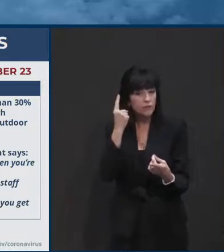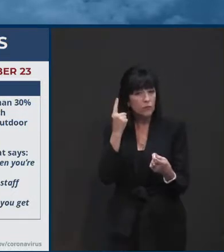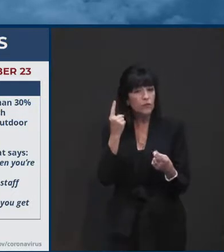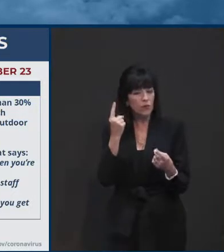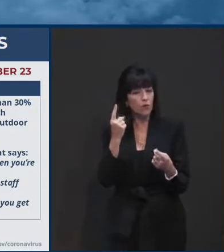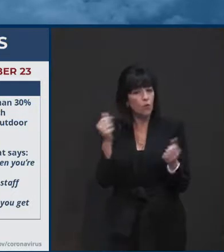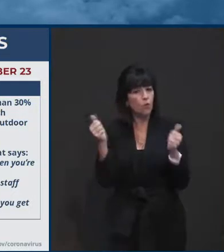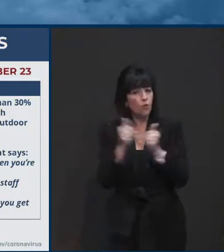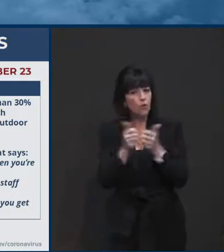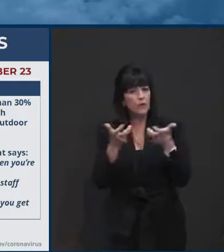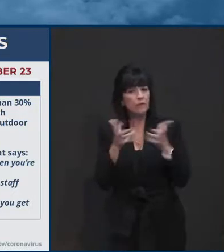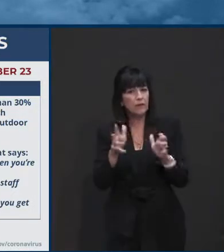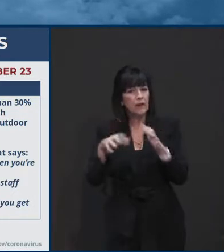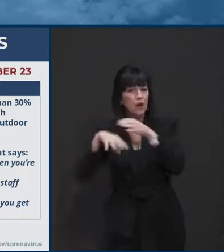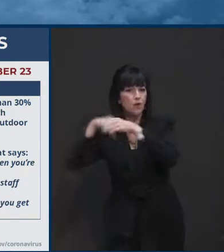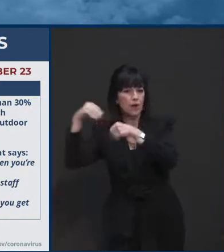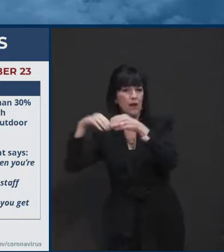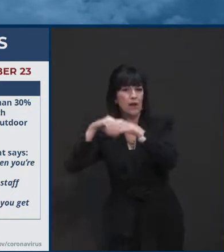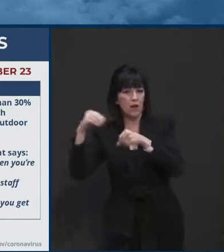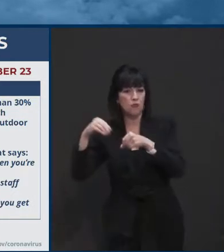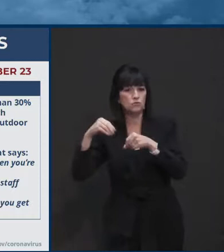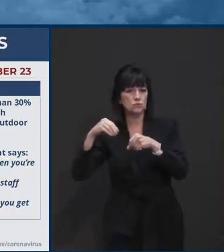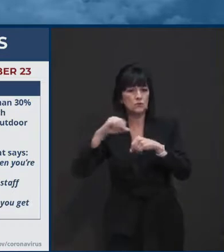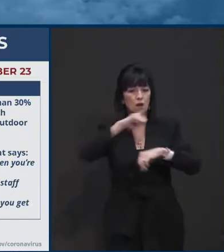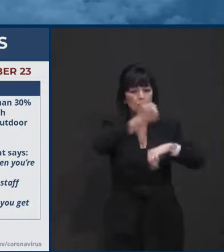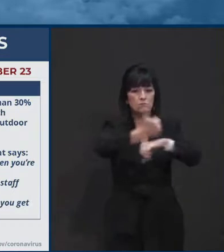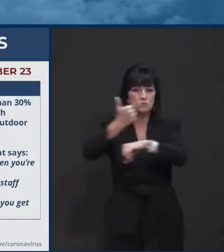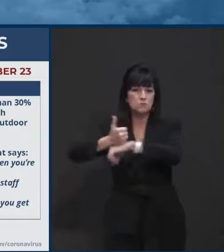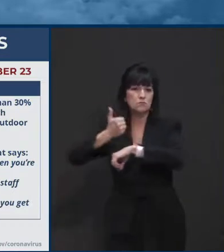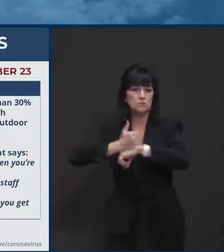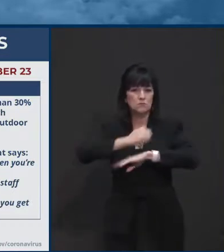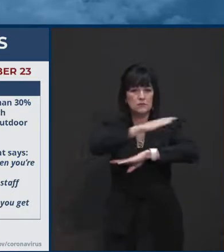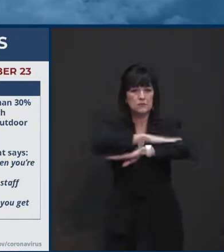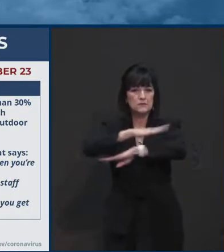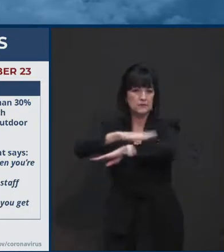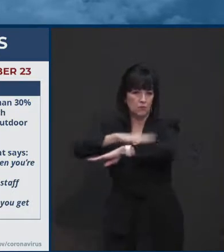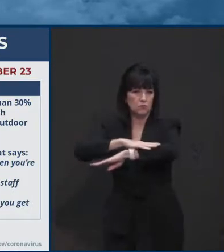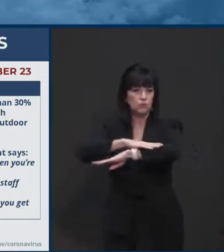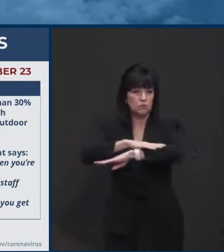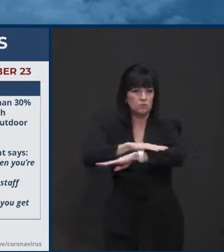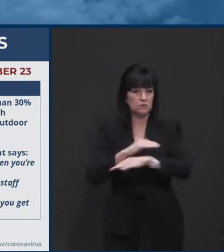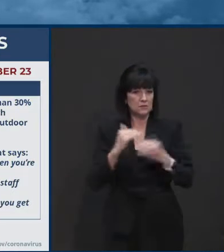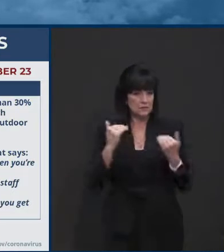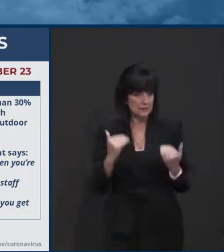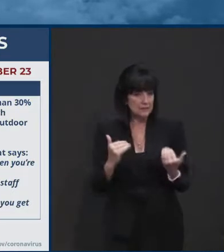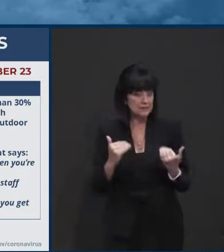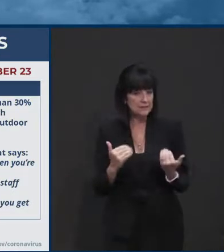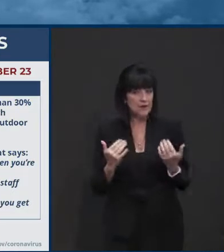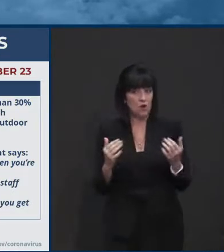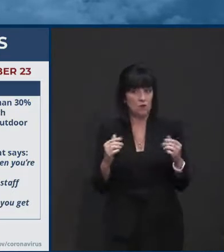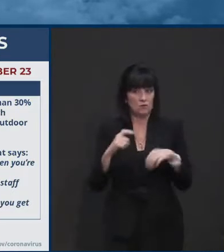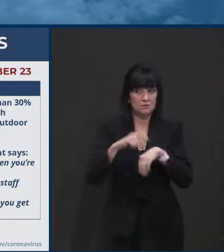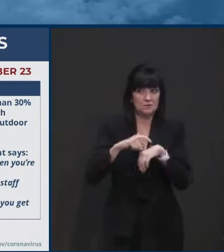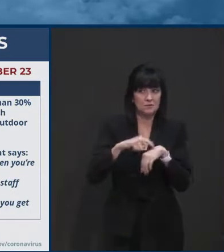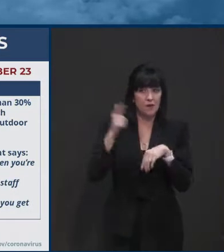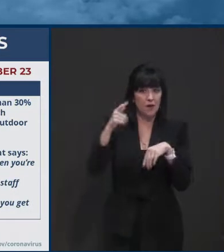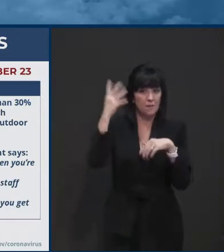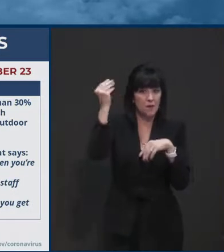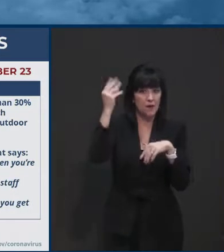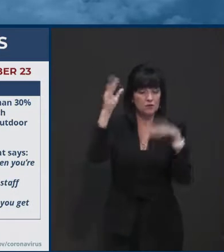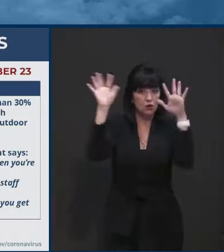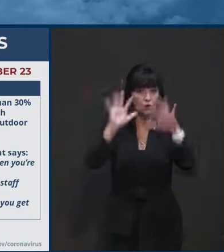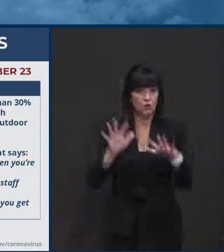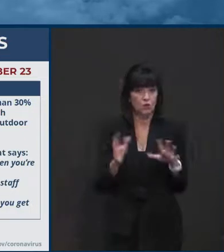dining. Now, recognizing that we're moving into the the colder months. And that, that has implications for how